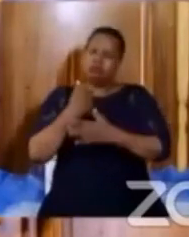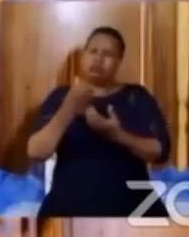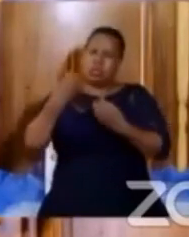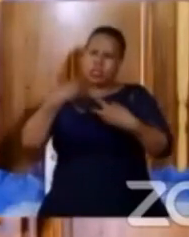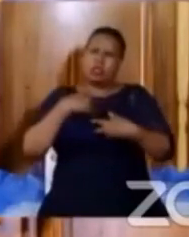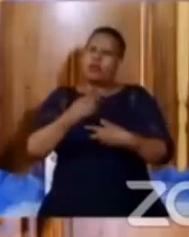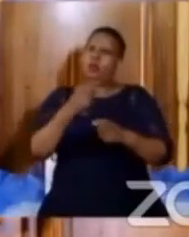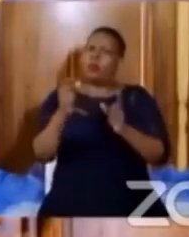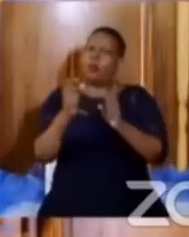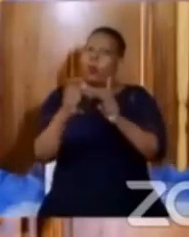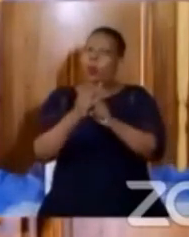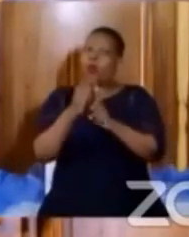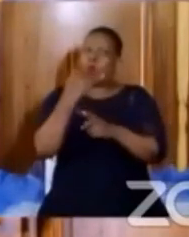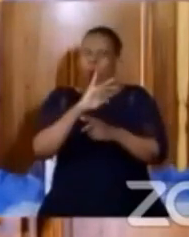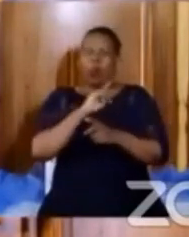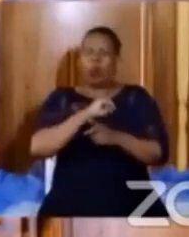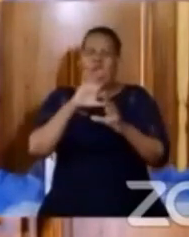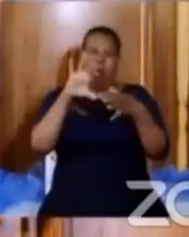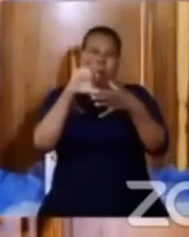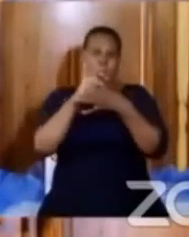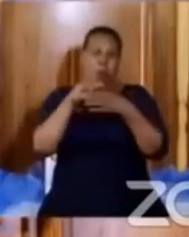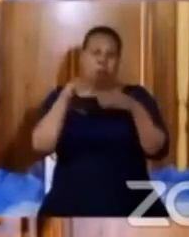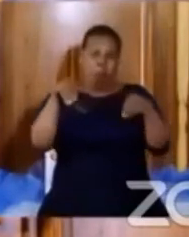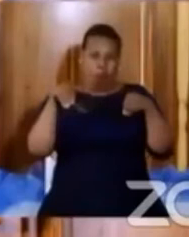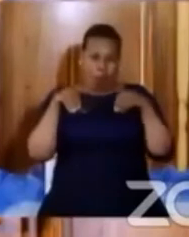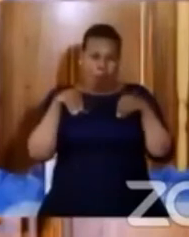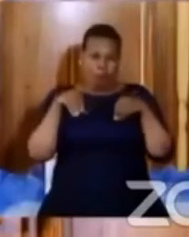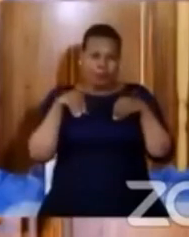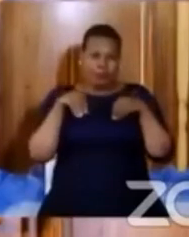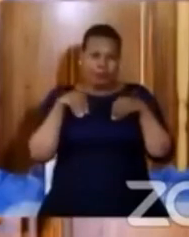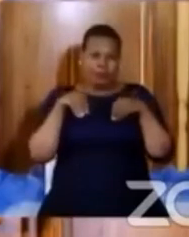The words that are giving us hope while we are staying at home.